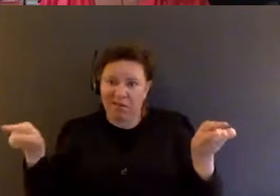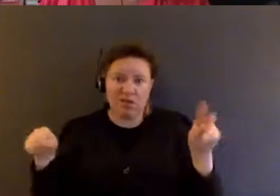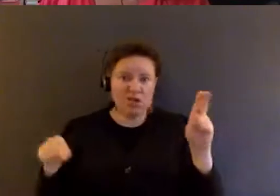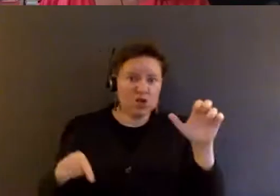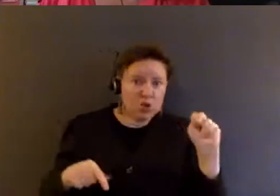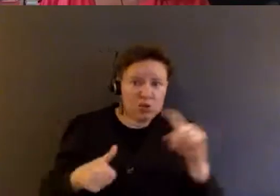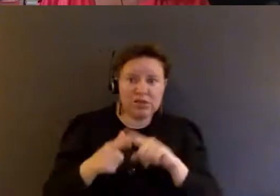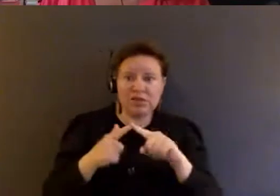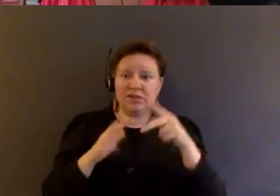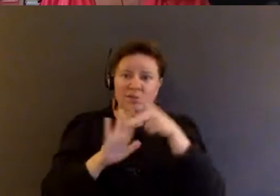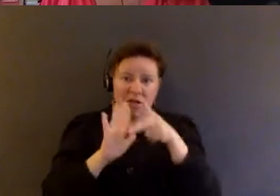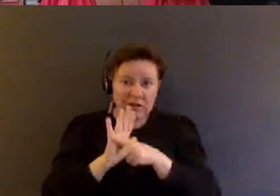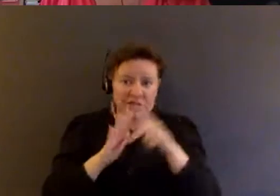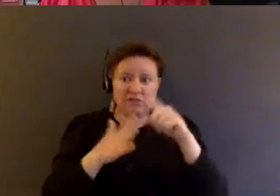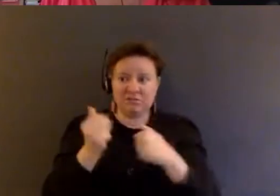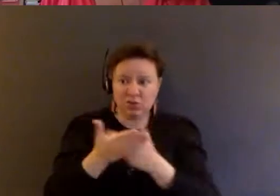and so on.